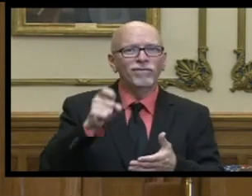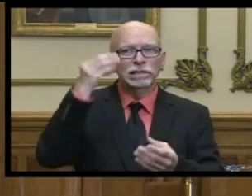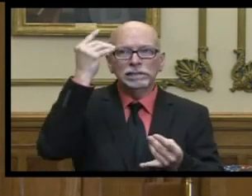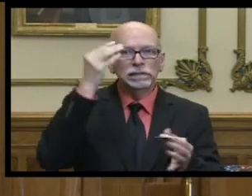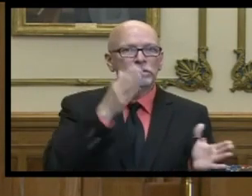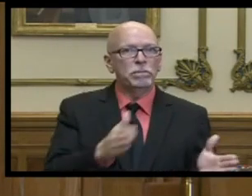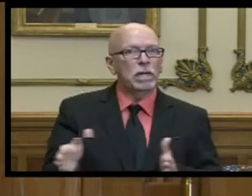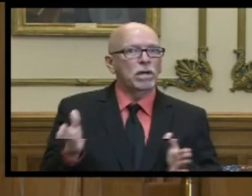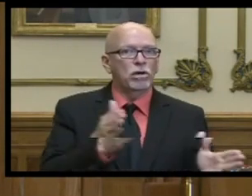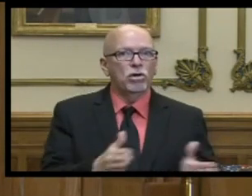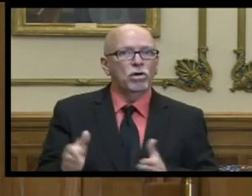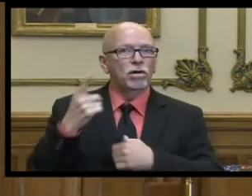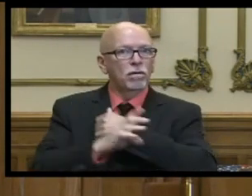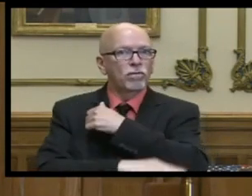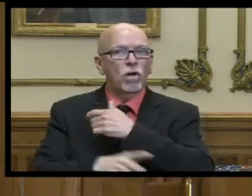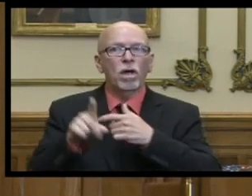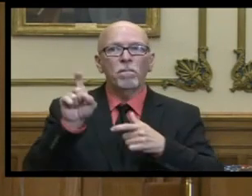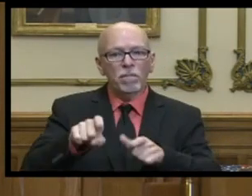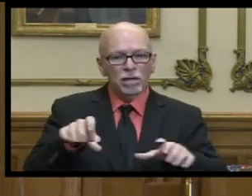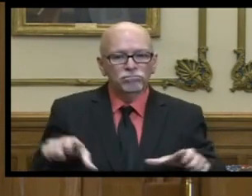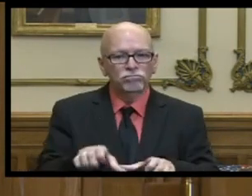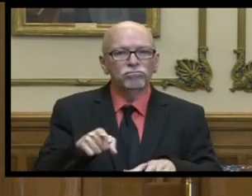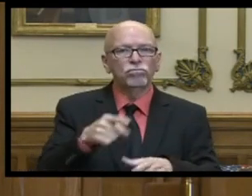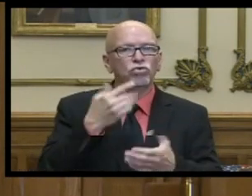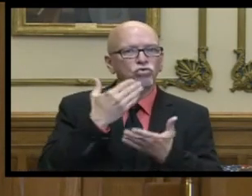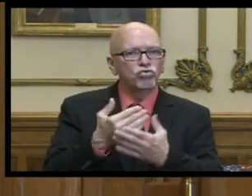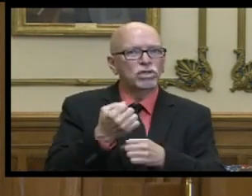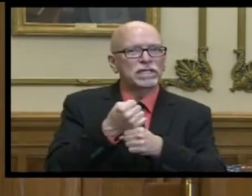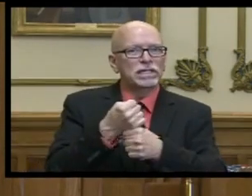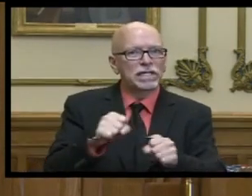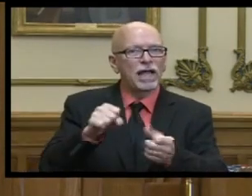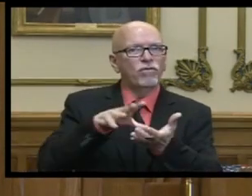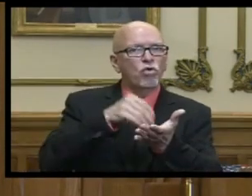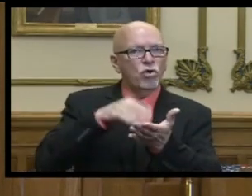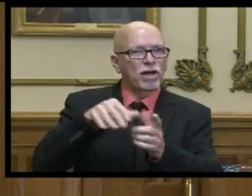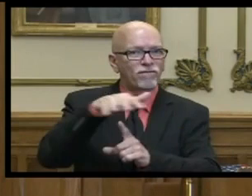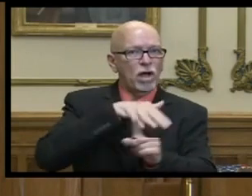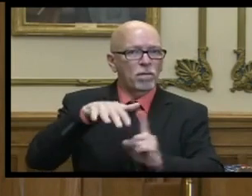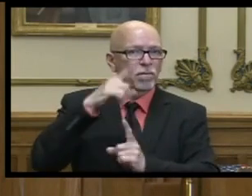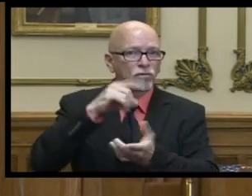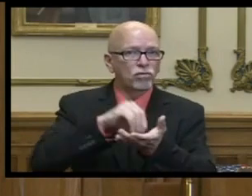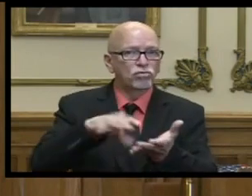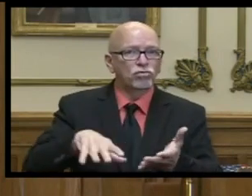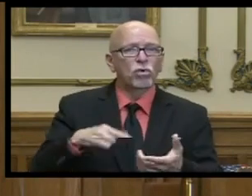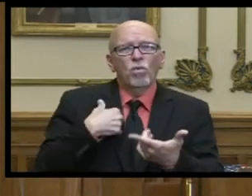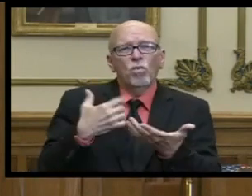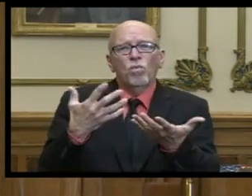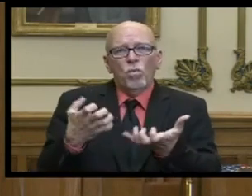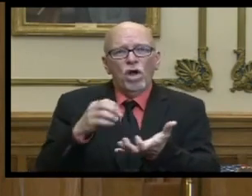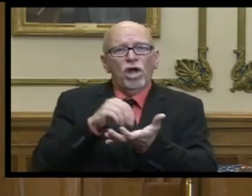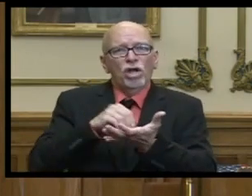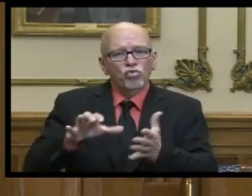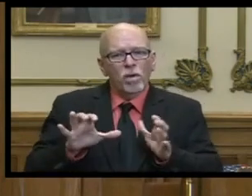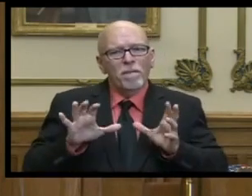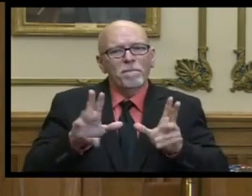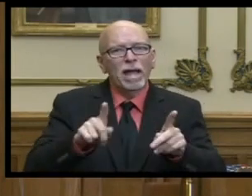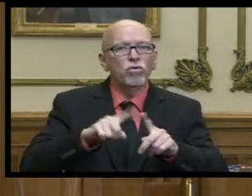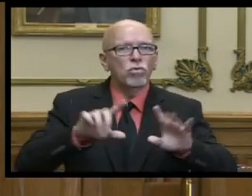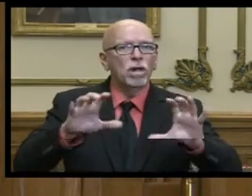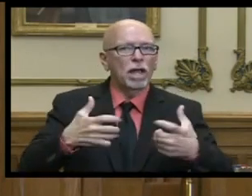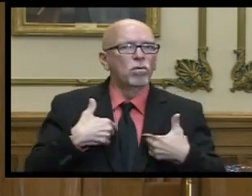and execute a productive and safe learning environment we want the students back in the classroom